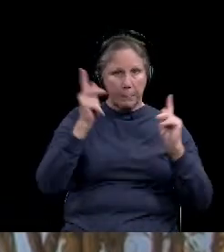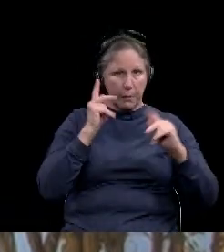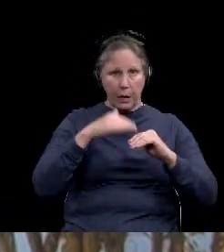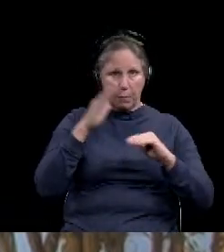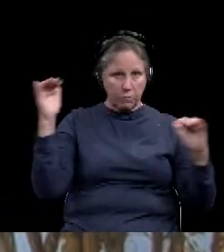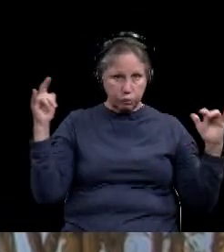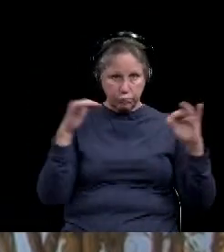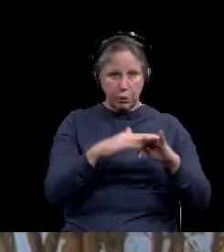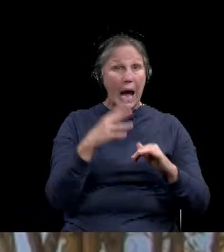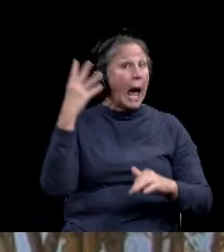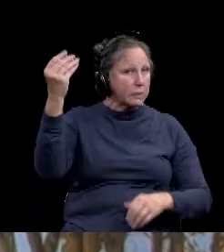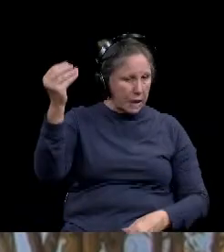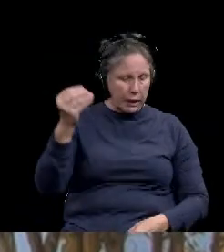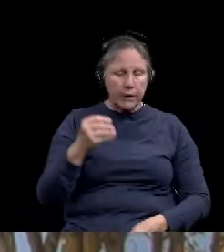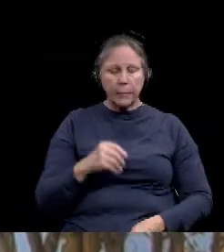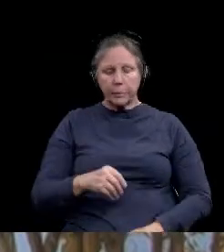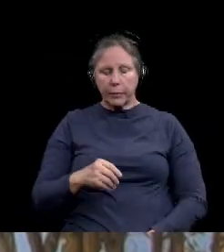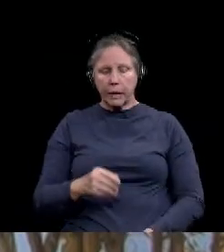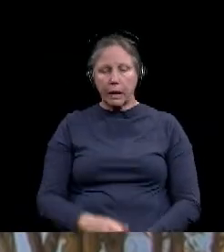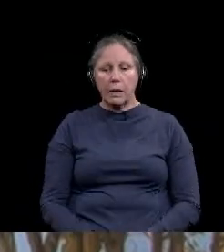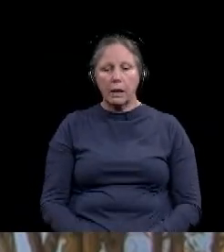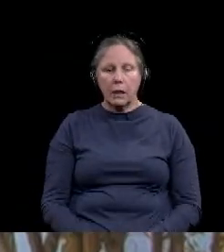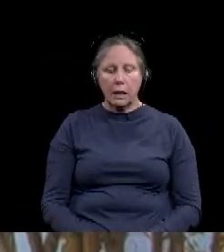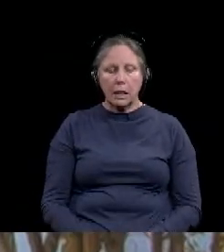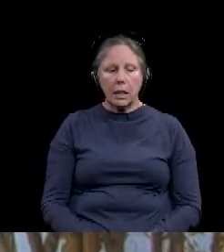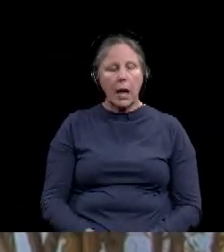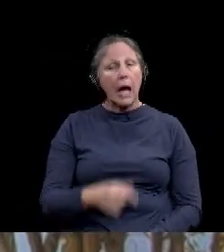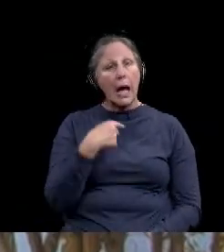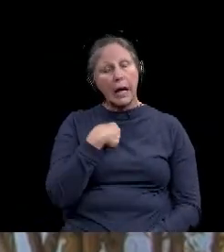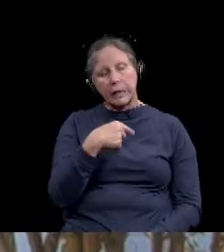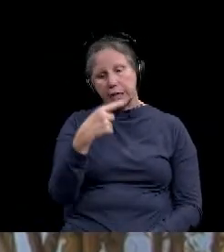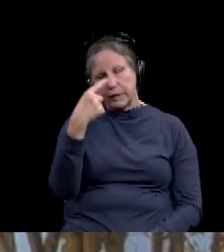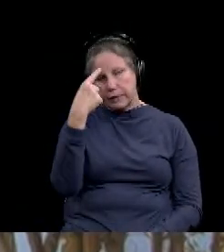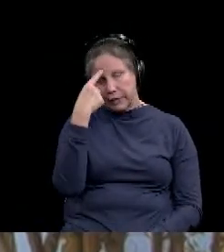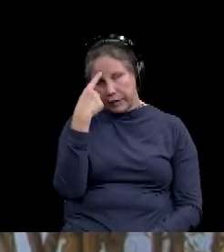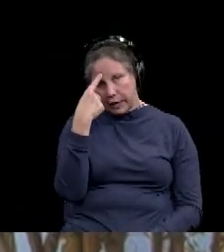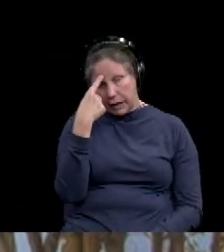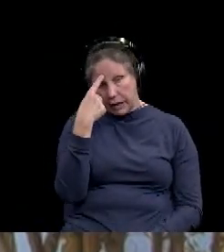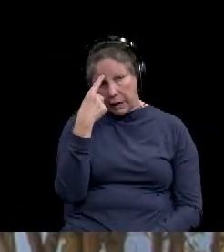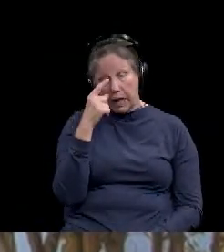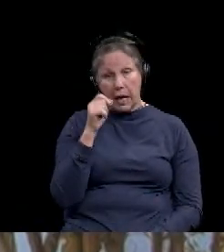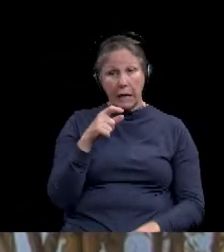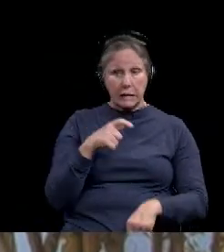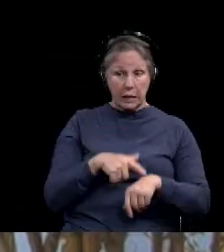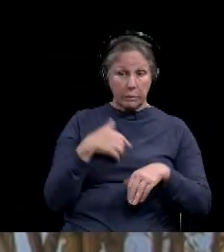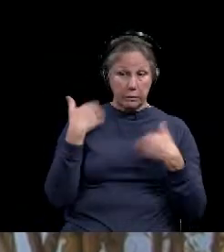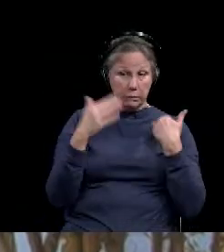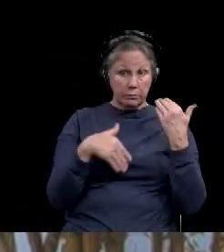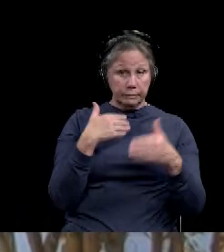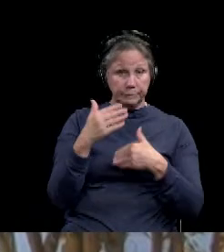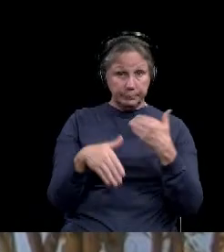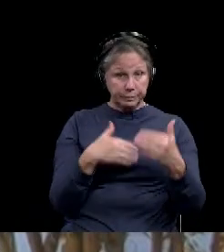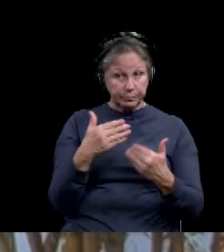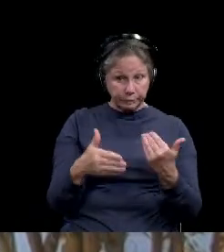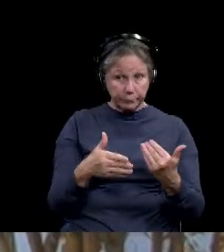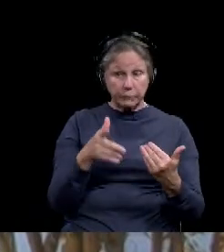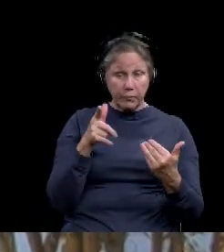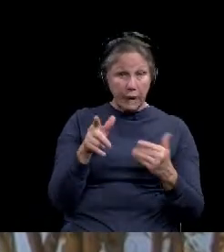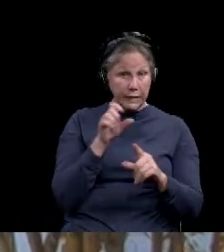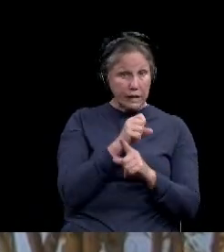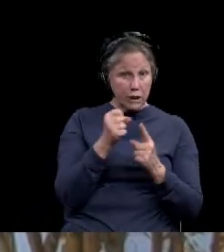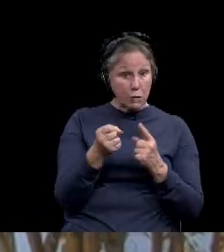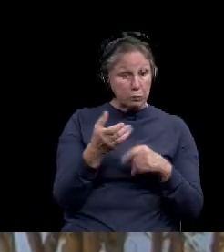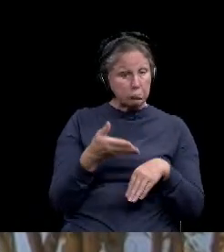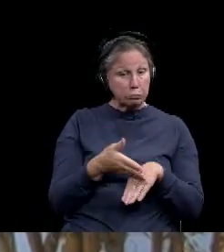uh, outside. Um, I think that as conditions improve, uh, if conditions do improve over the